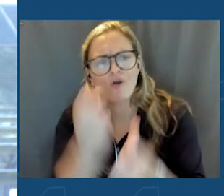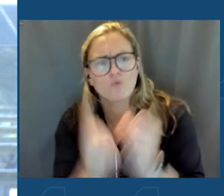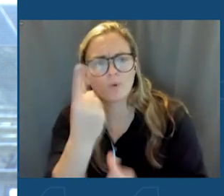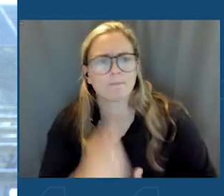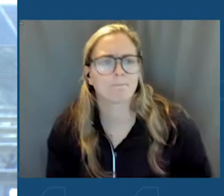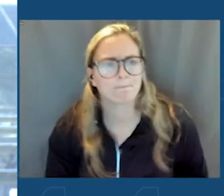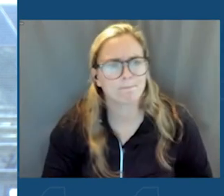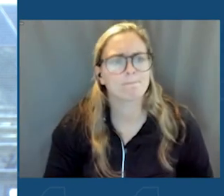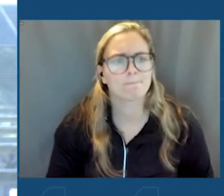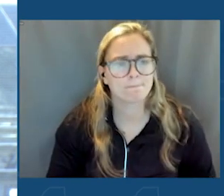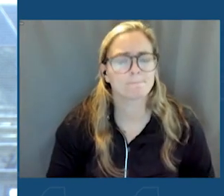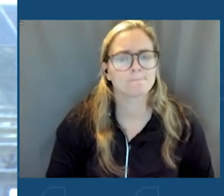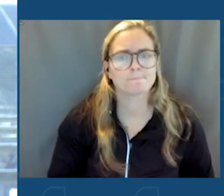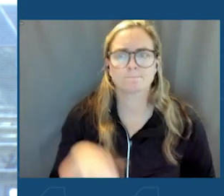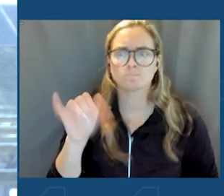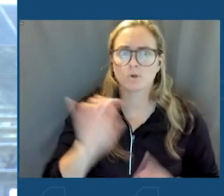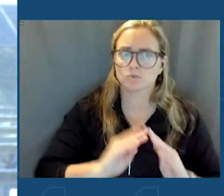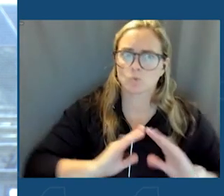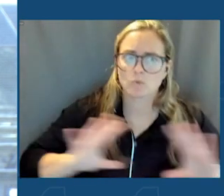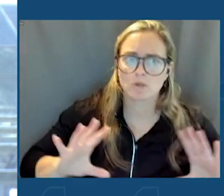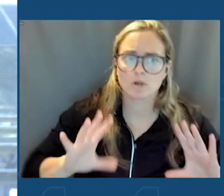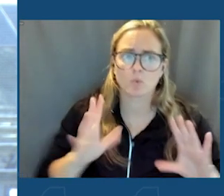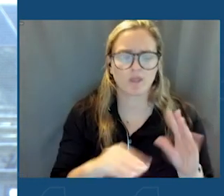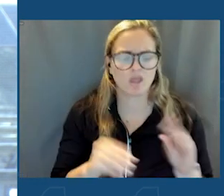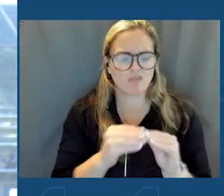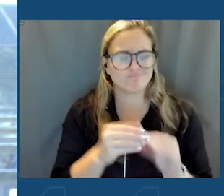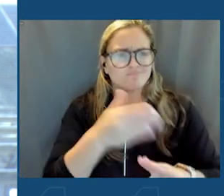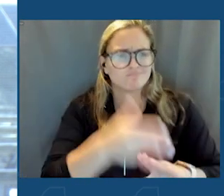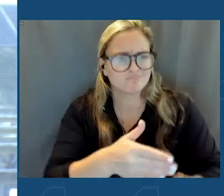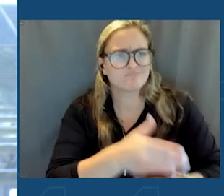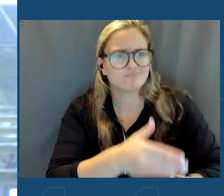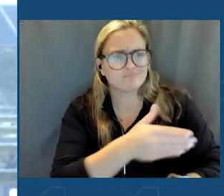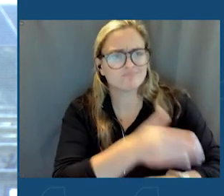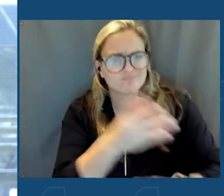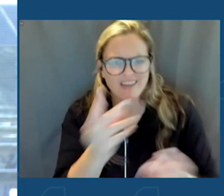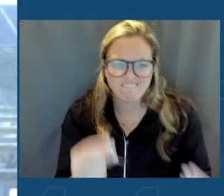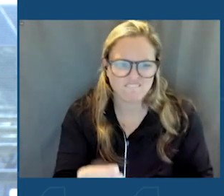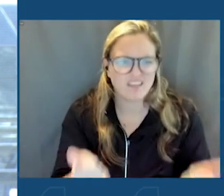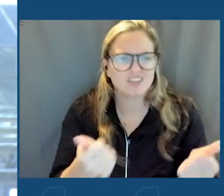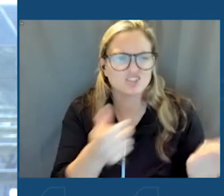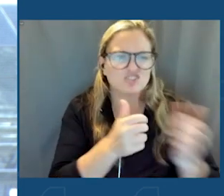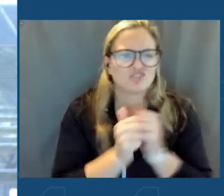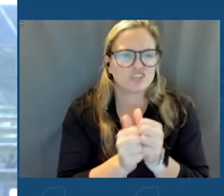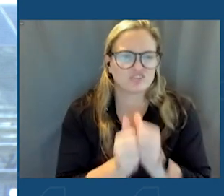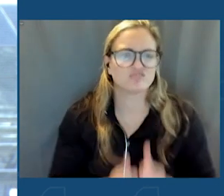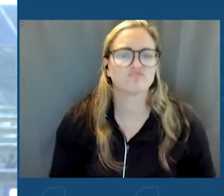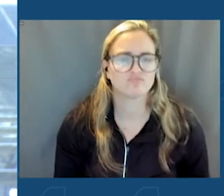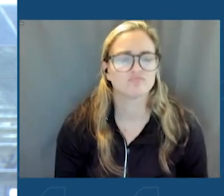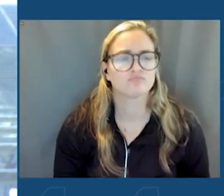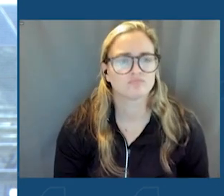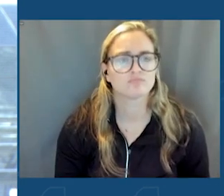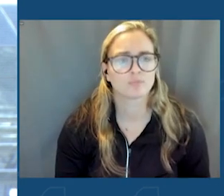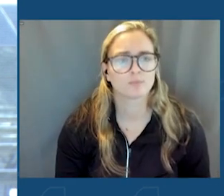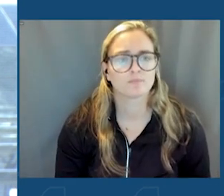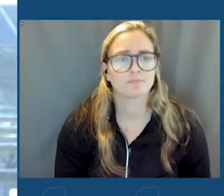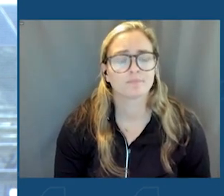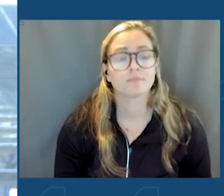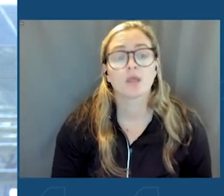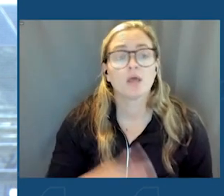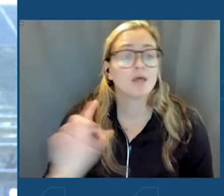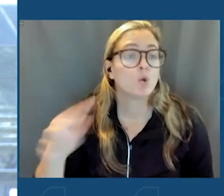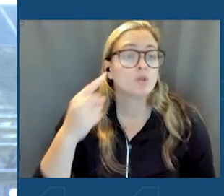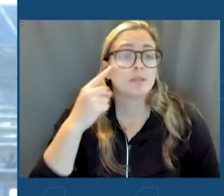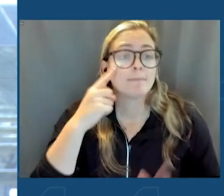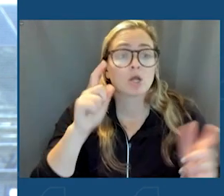And it's also clear that we can go much further and much faster when we do it together. So as the political winds shift